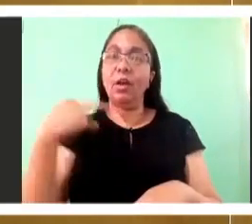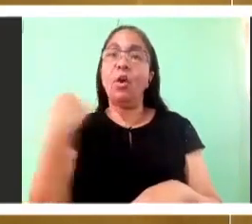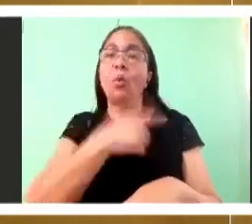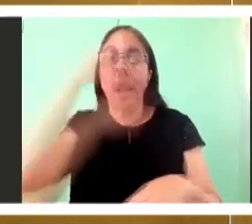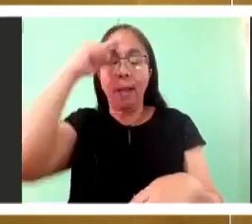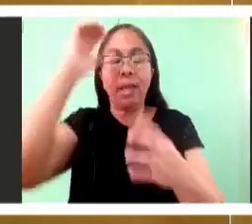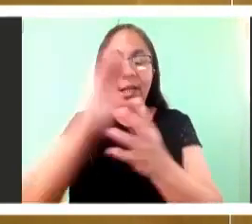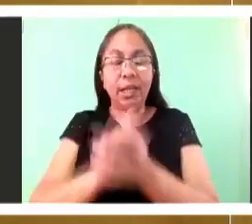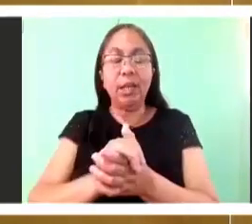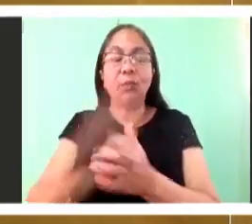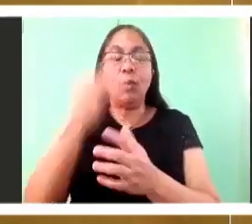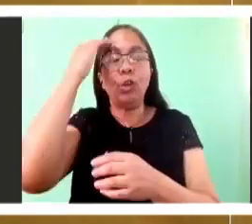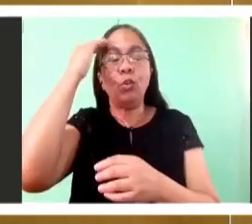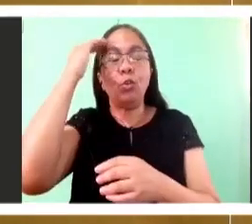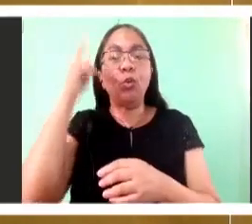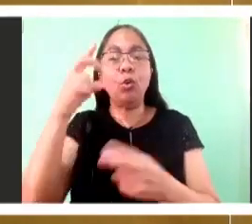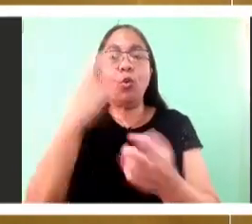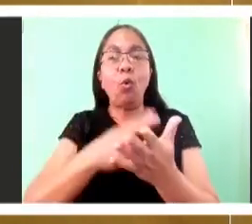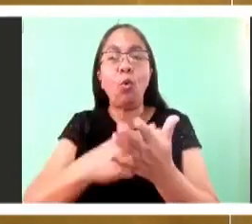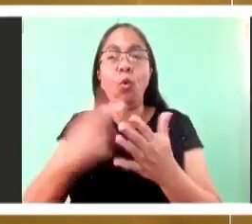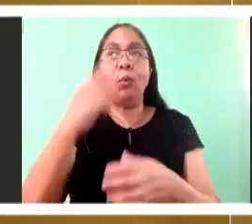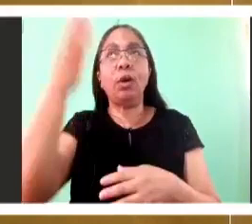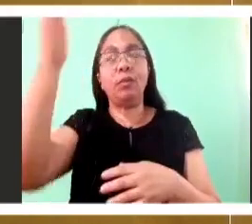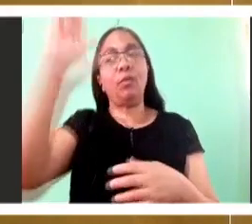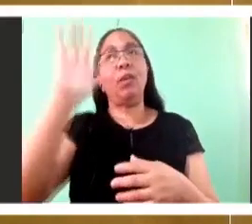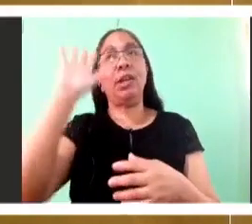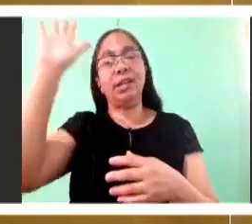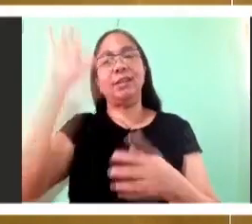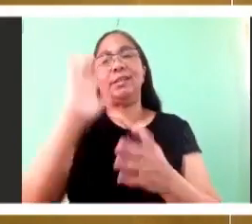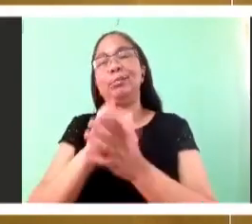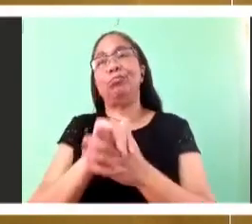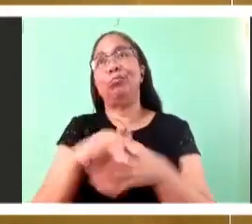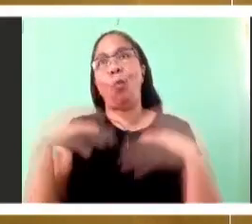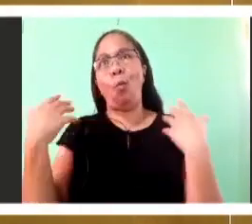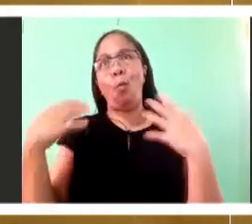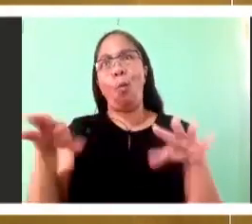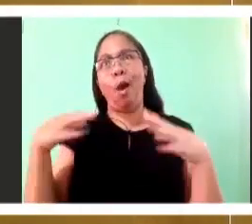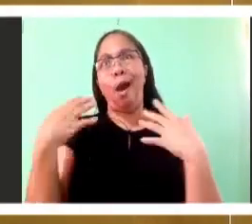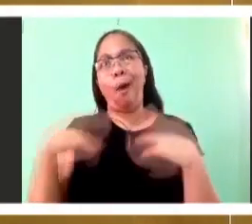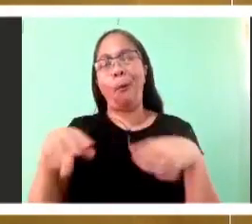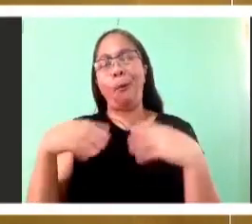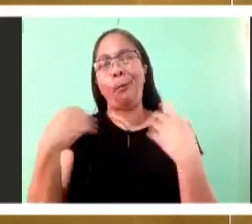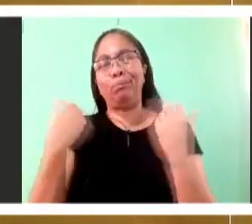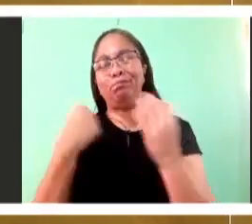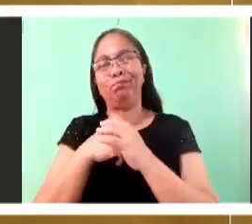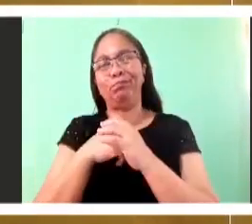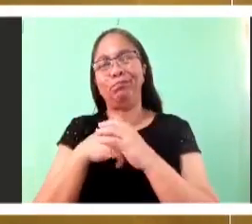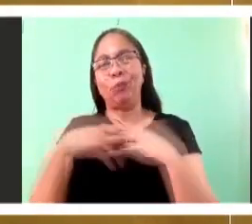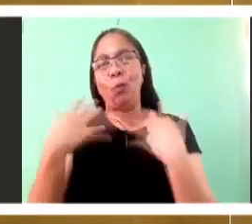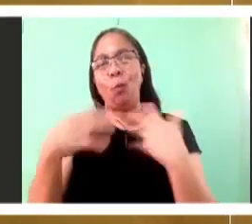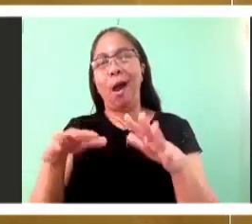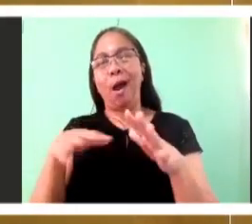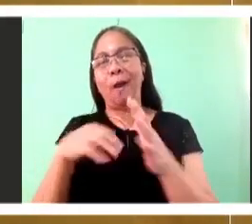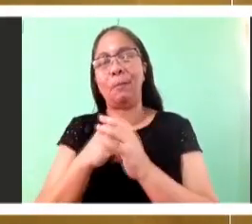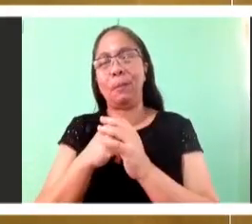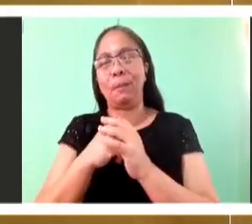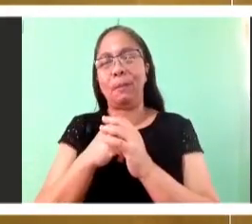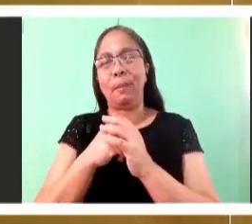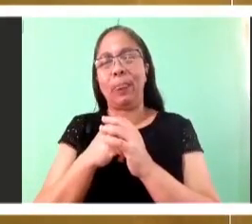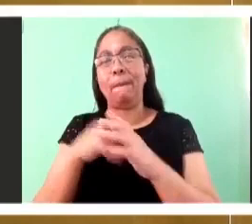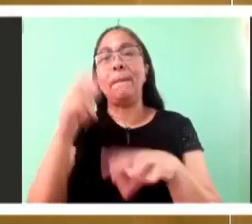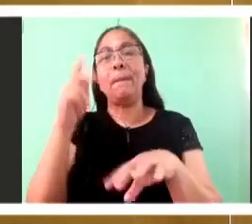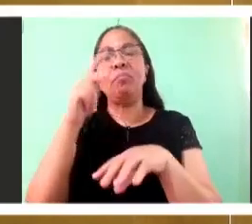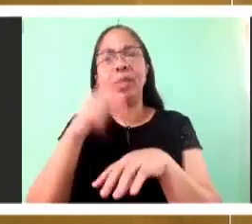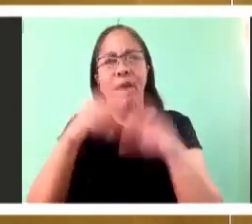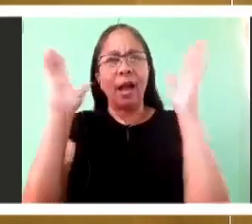Let's hear Peter again, huh? Let's hear Peter again. Peter, what about you? Do you want to go away